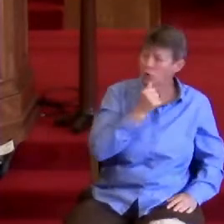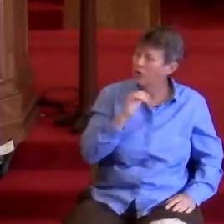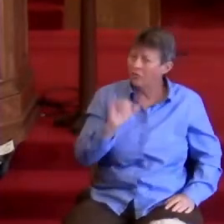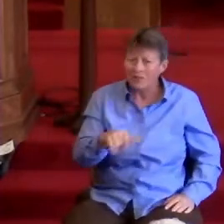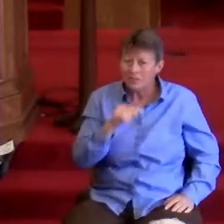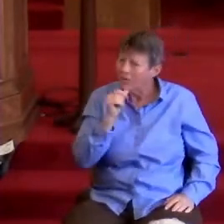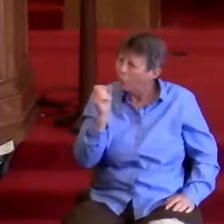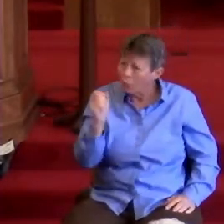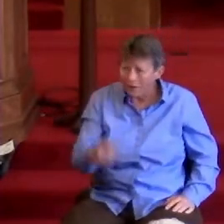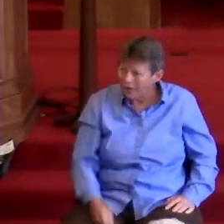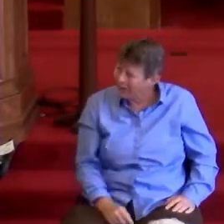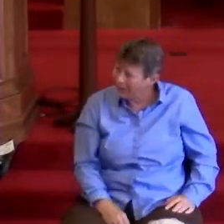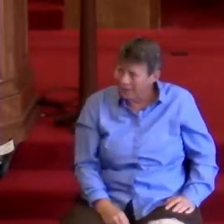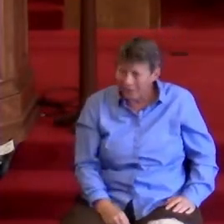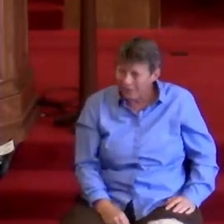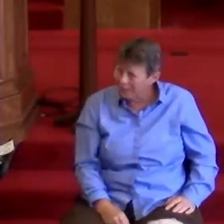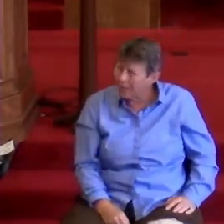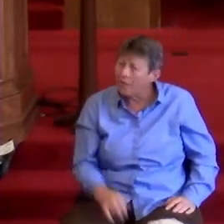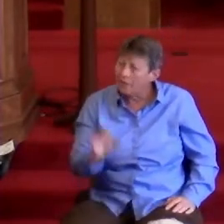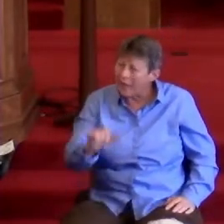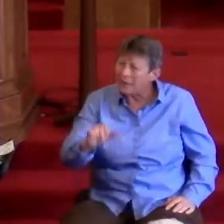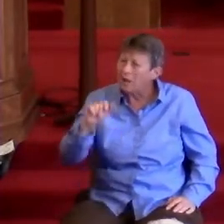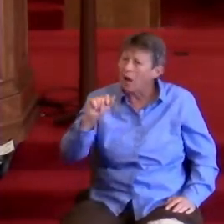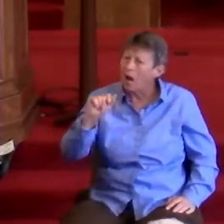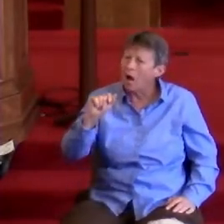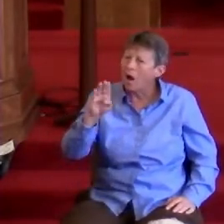abuse of power.